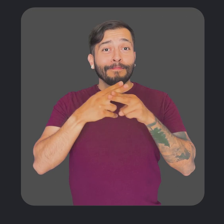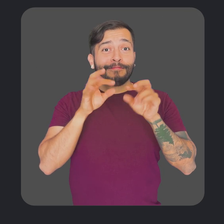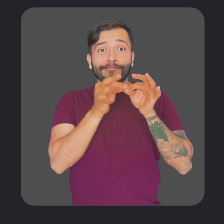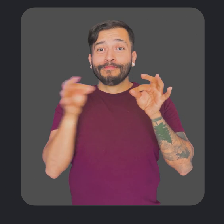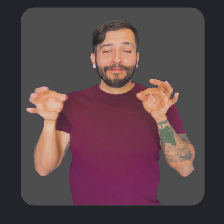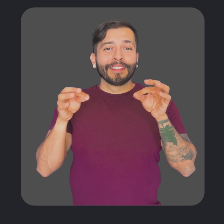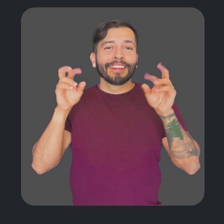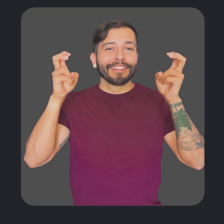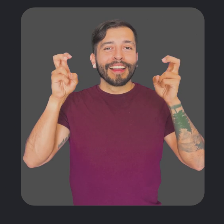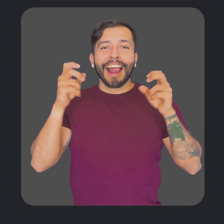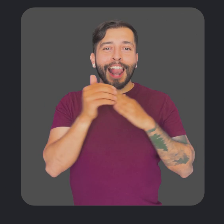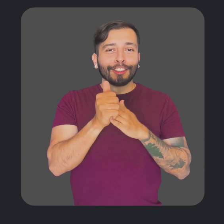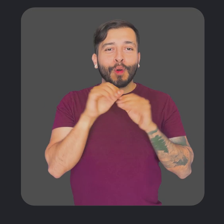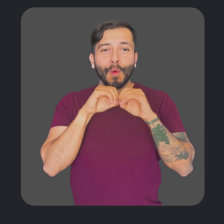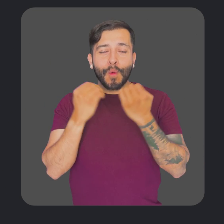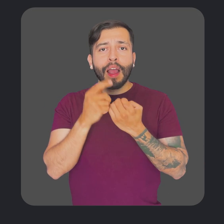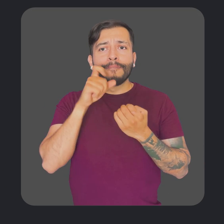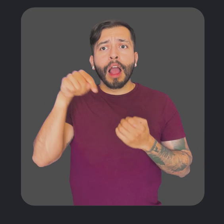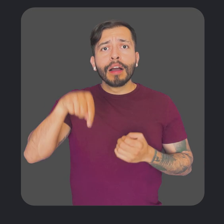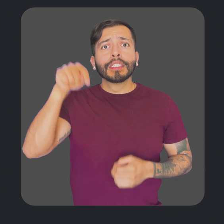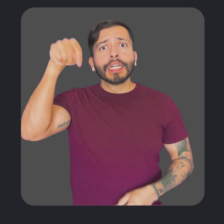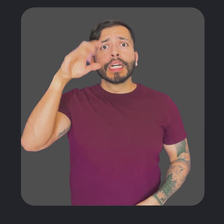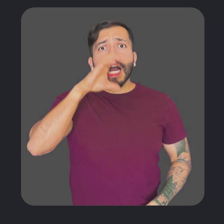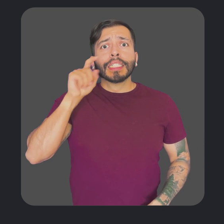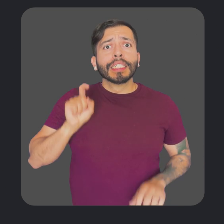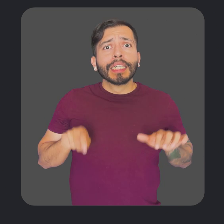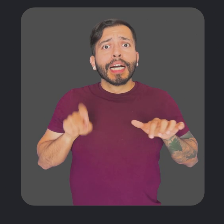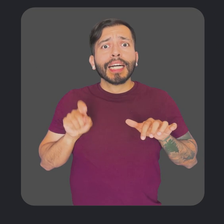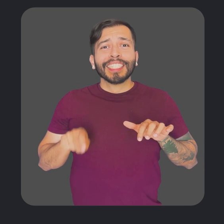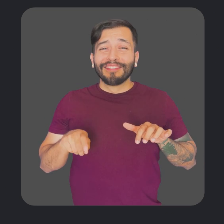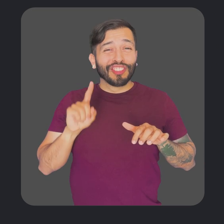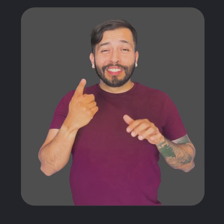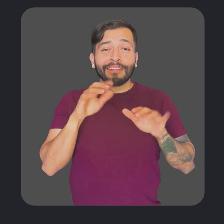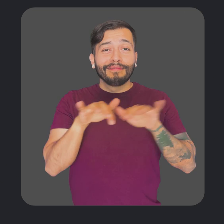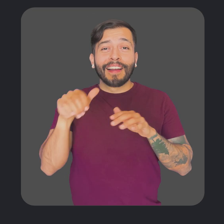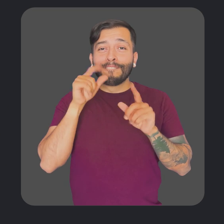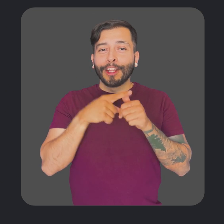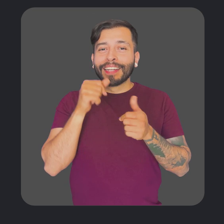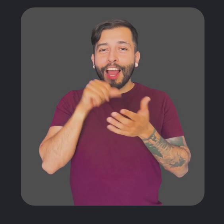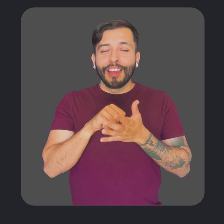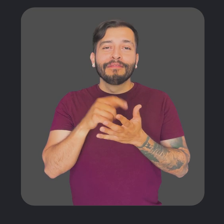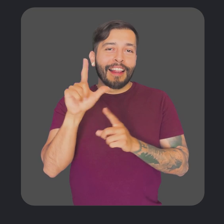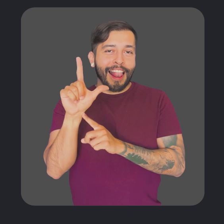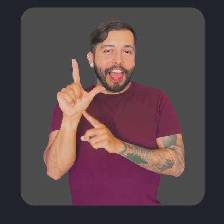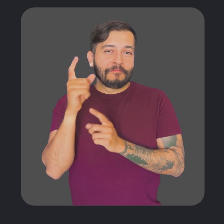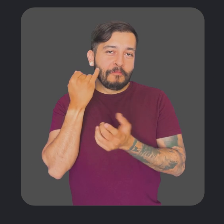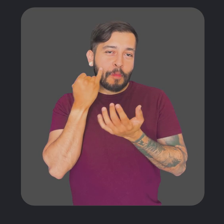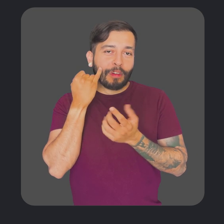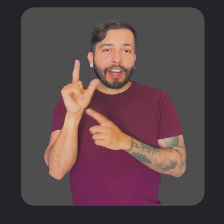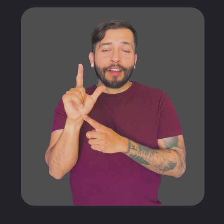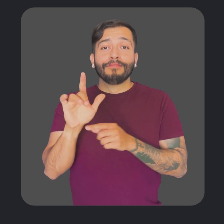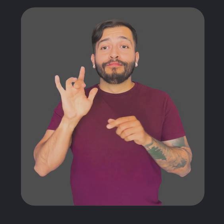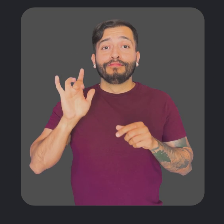titled Leadership and Organization, for example, instead of navigating with arrow keys, they would type the first letter of the file, in this case